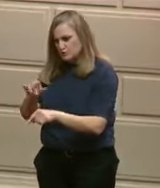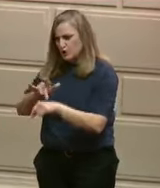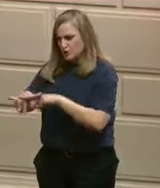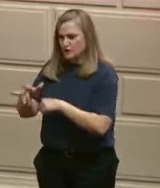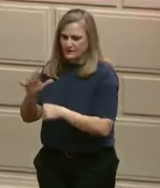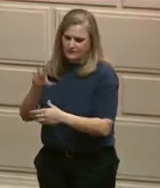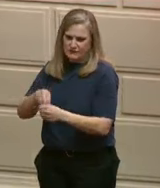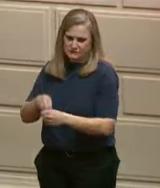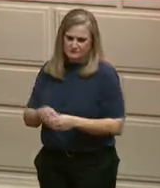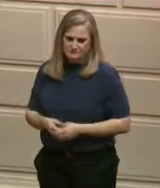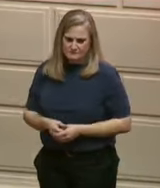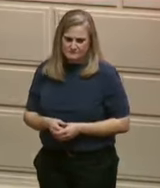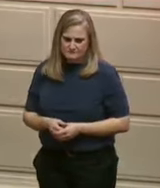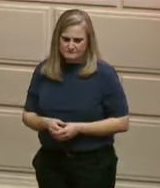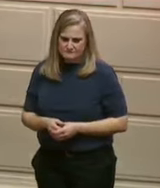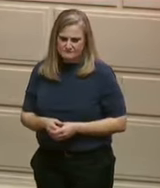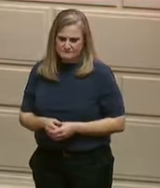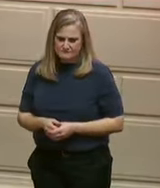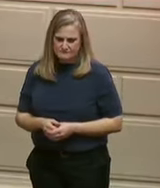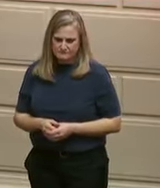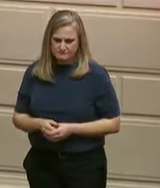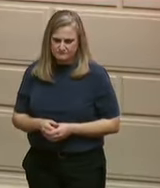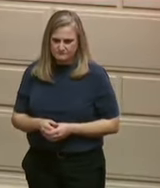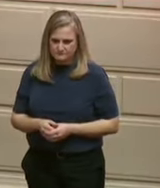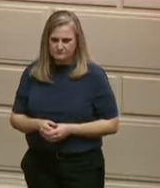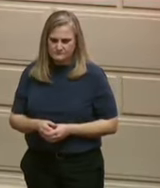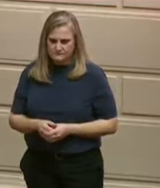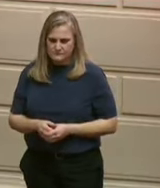and our EOHHS Office.